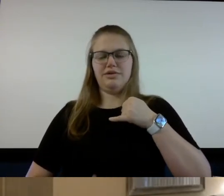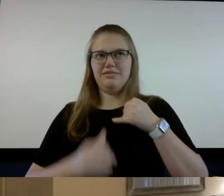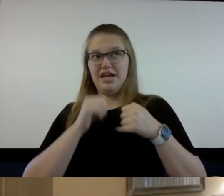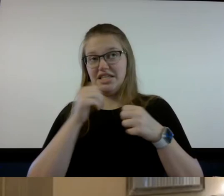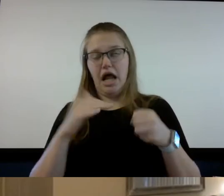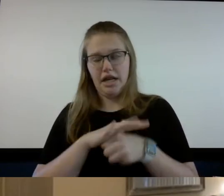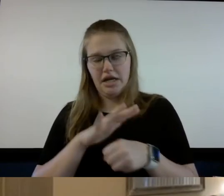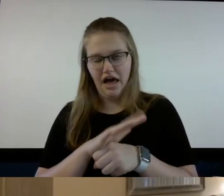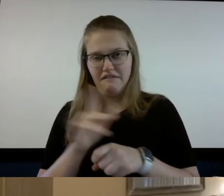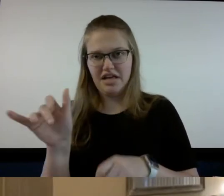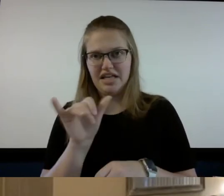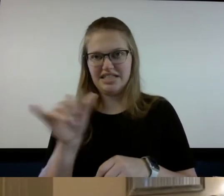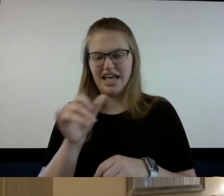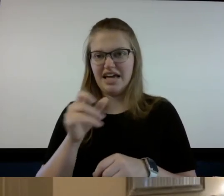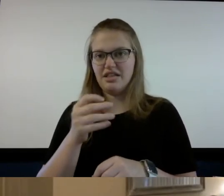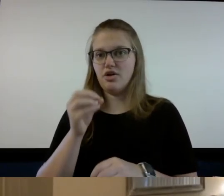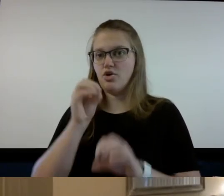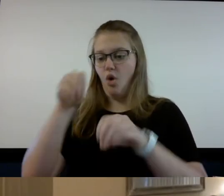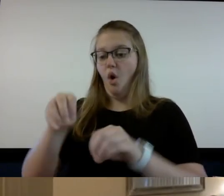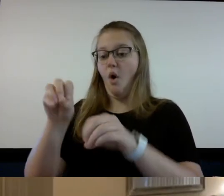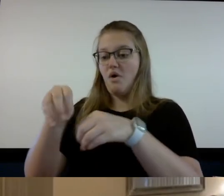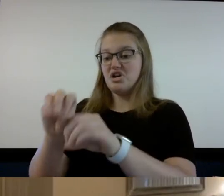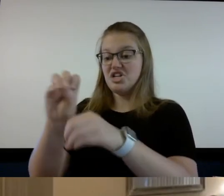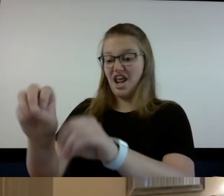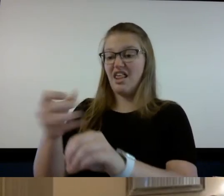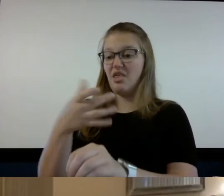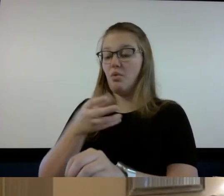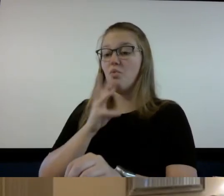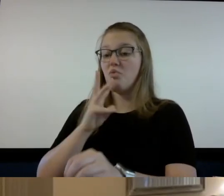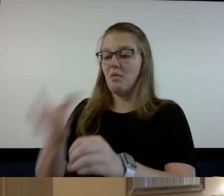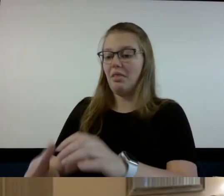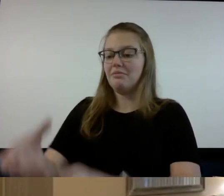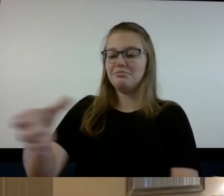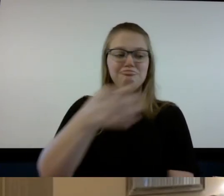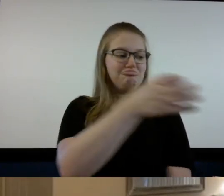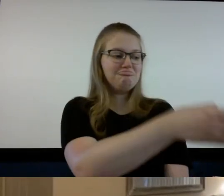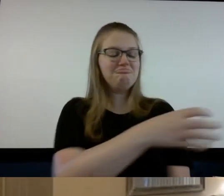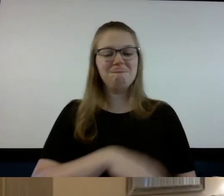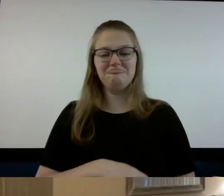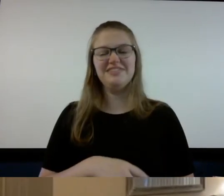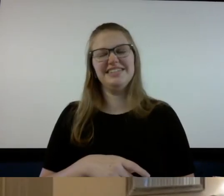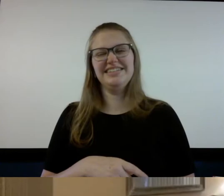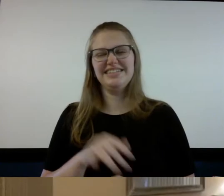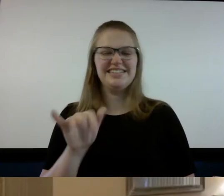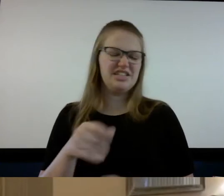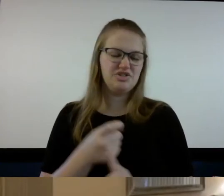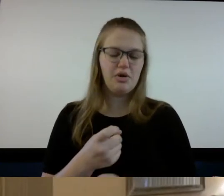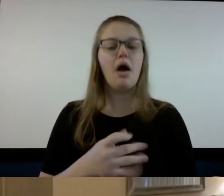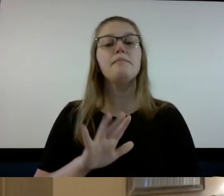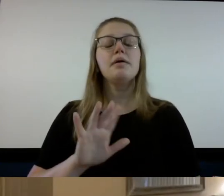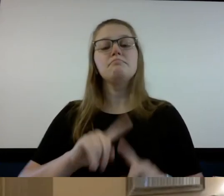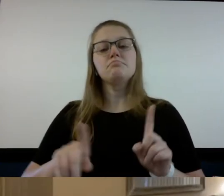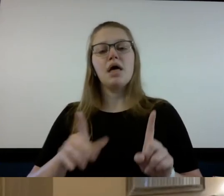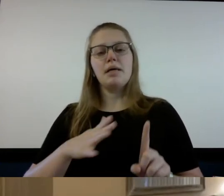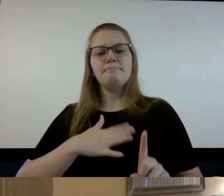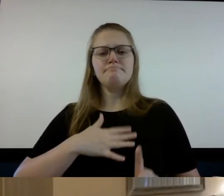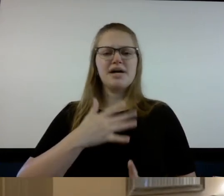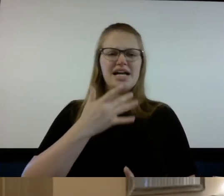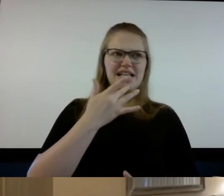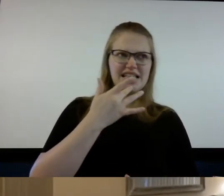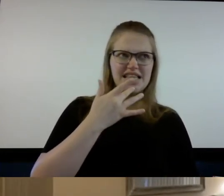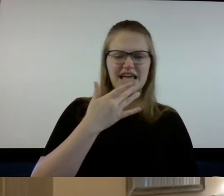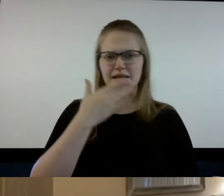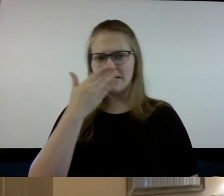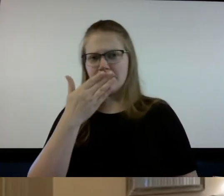of water out of the ocean but I had no taste had no smell I am getting my taste and smell back I'm on my